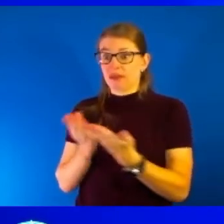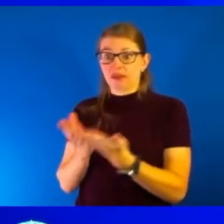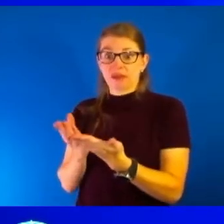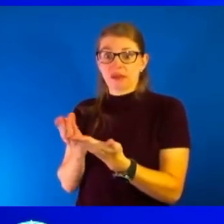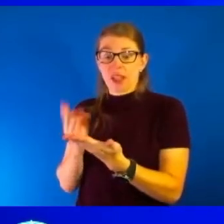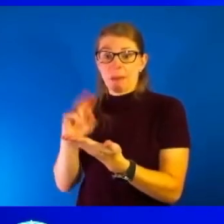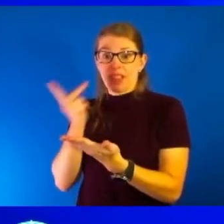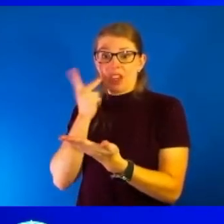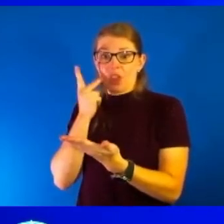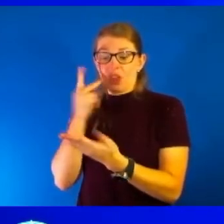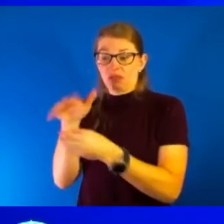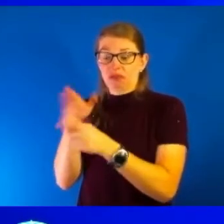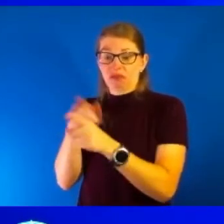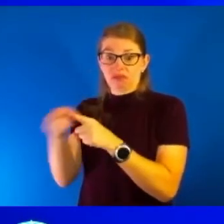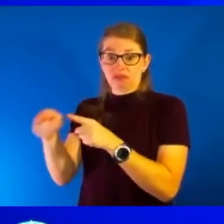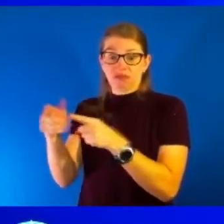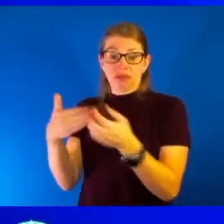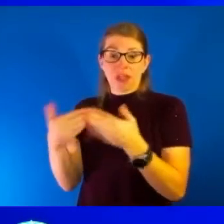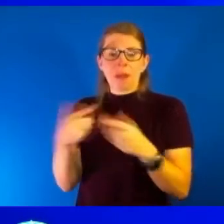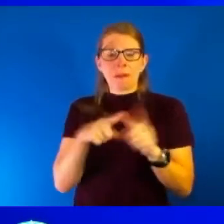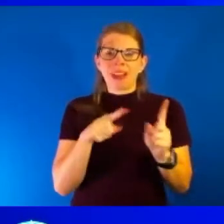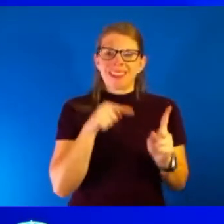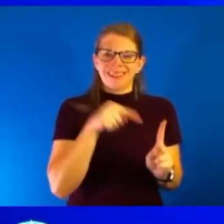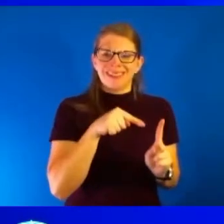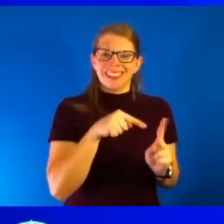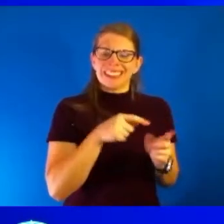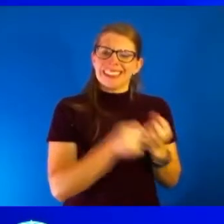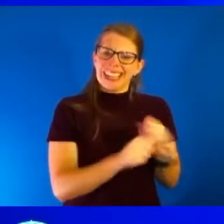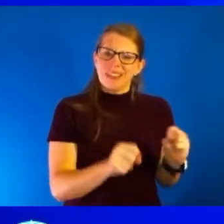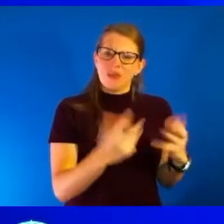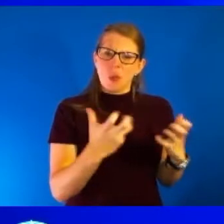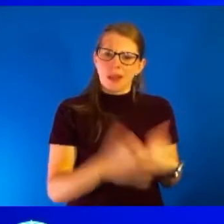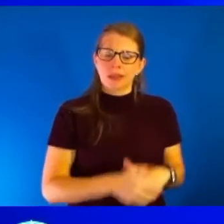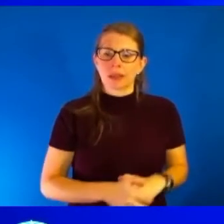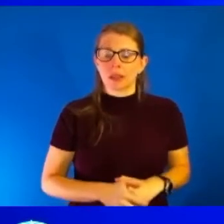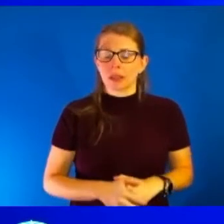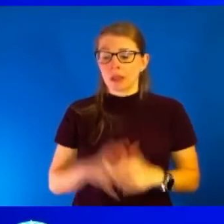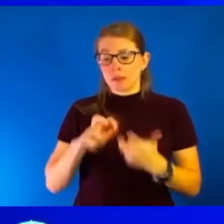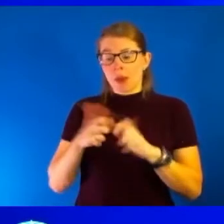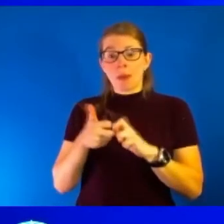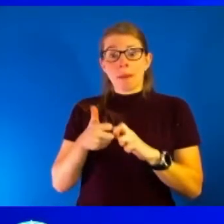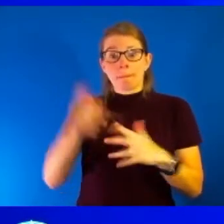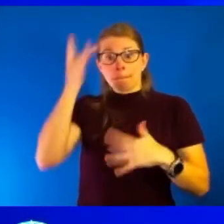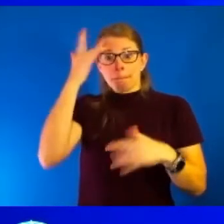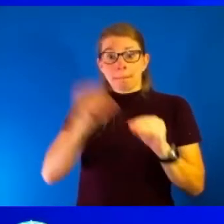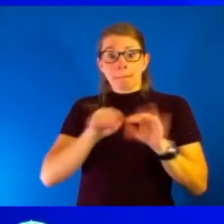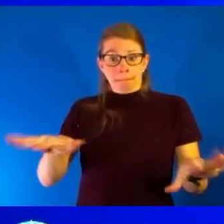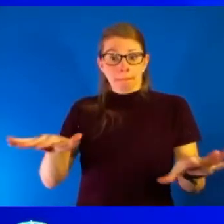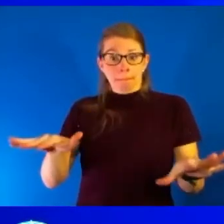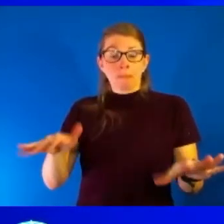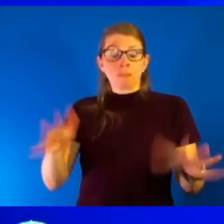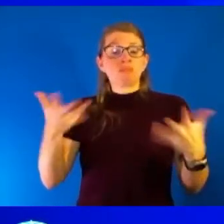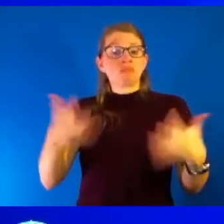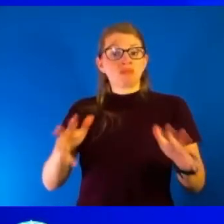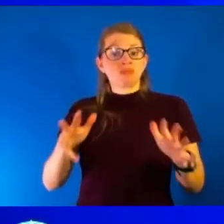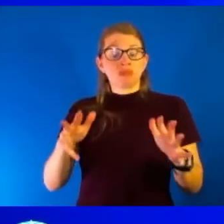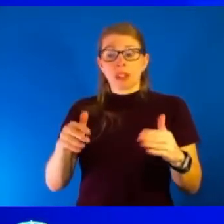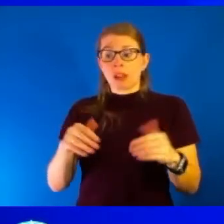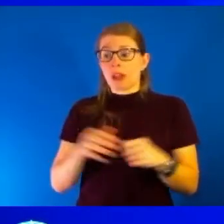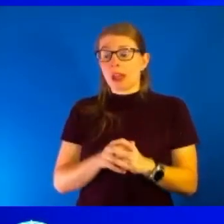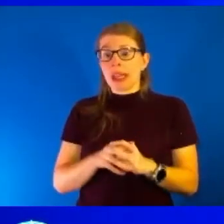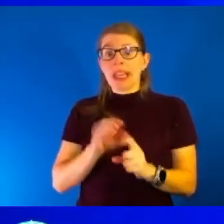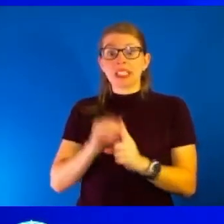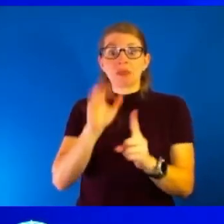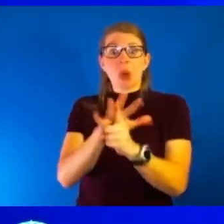safe. And that's what we want to do. And we've seen the problems that the pandemic has, has exaggerated or exposed even